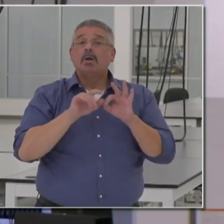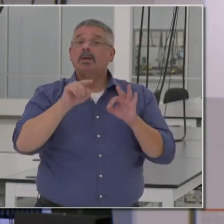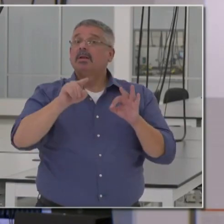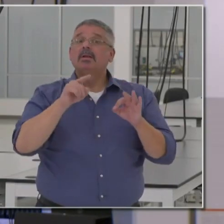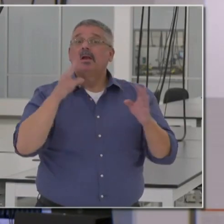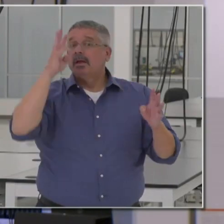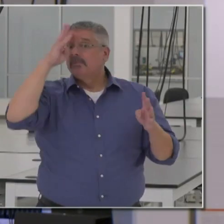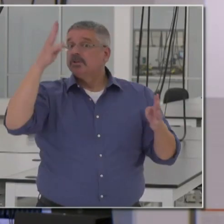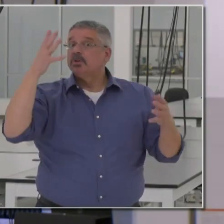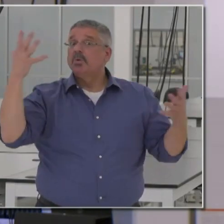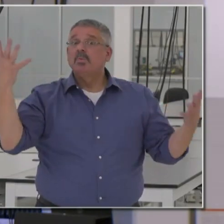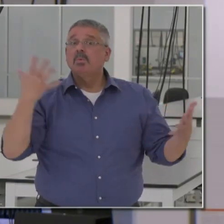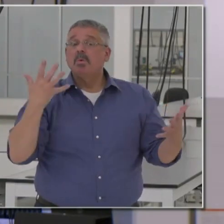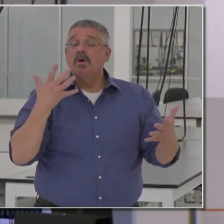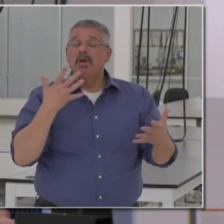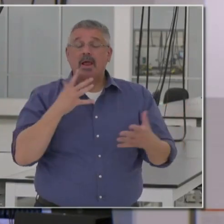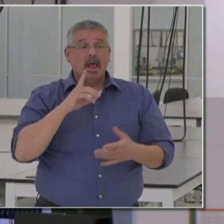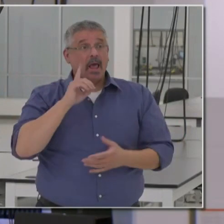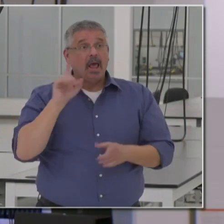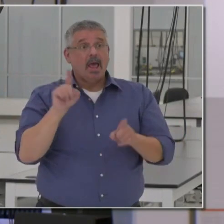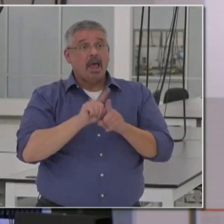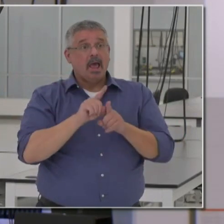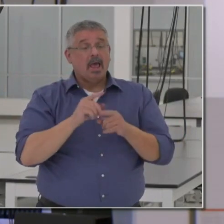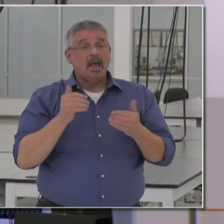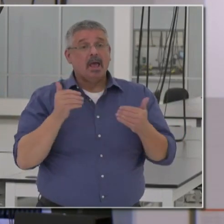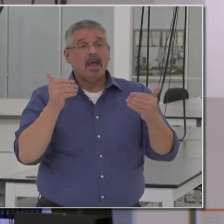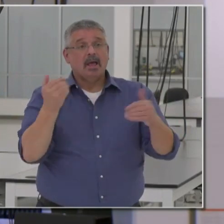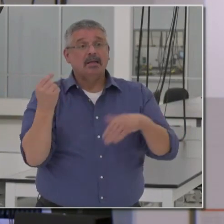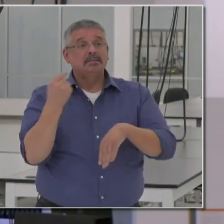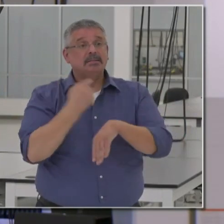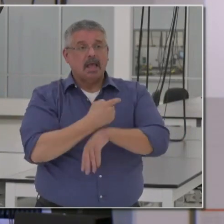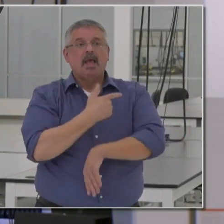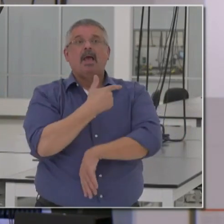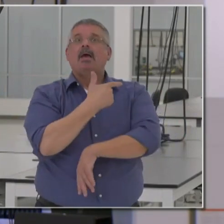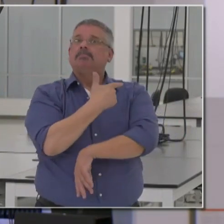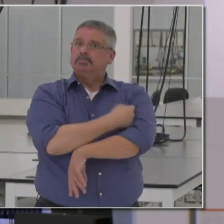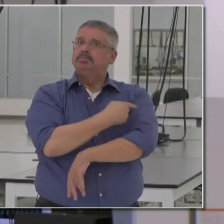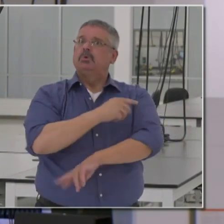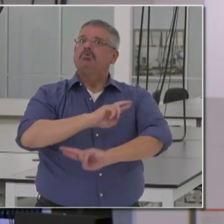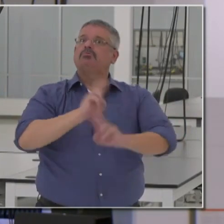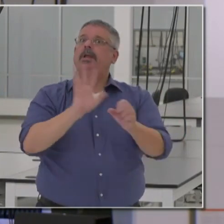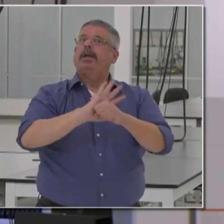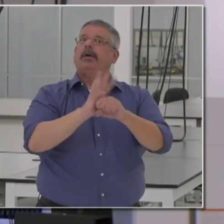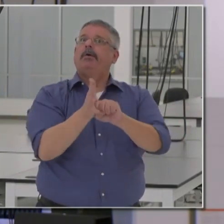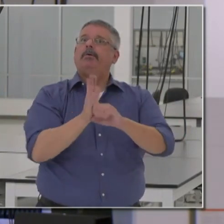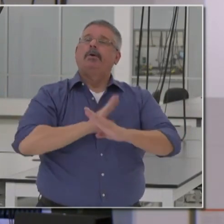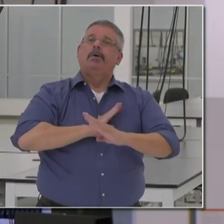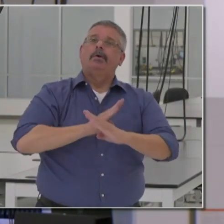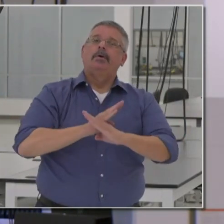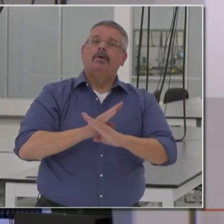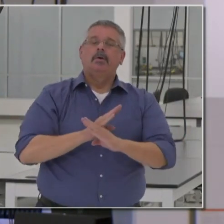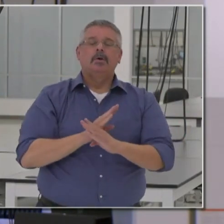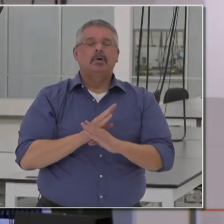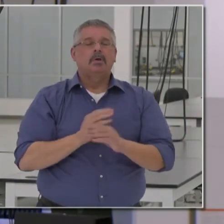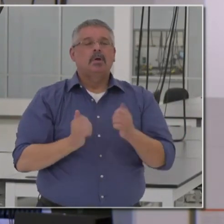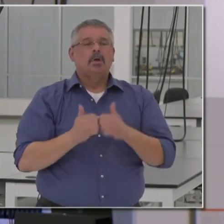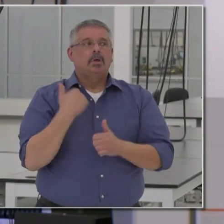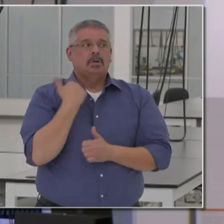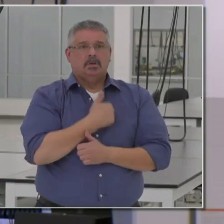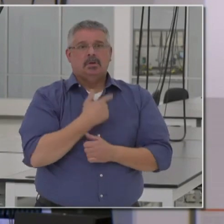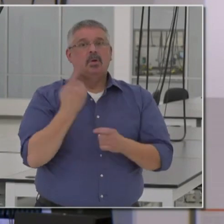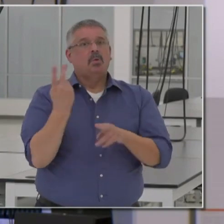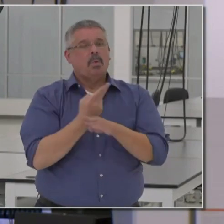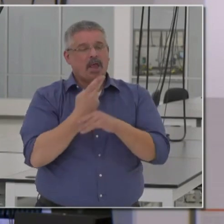intervention as we look forward to the day when the vaccine is made readily available to the vast majority of us